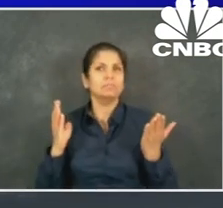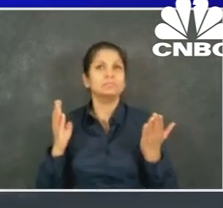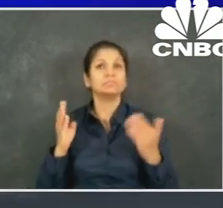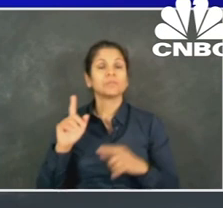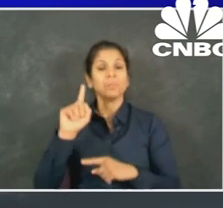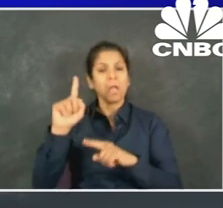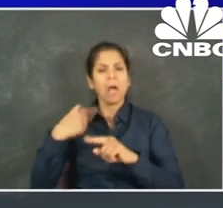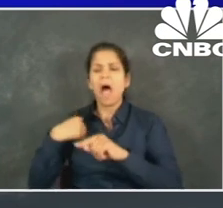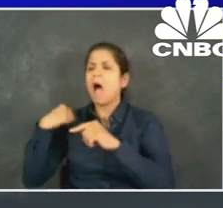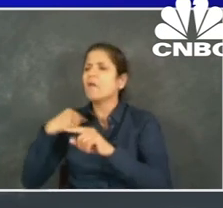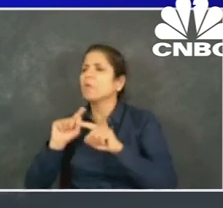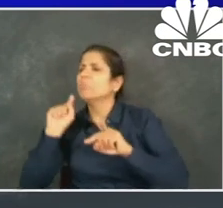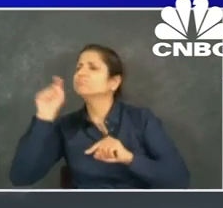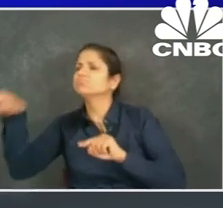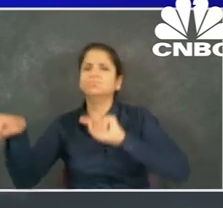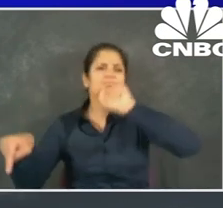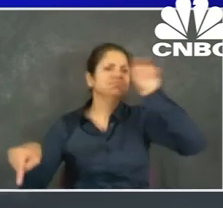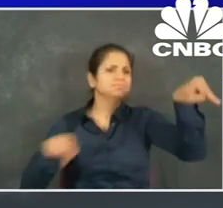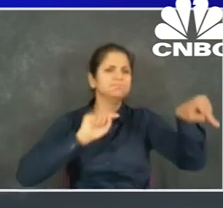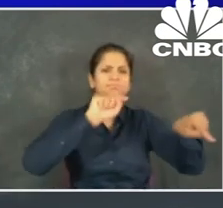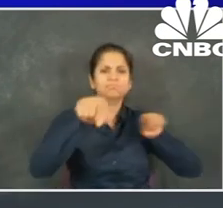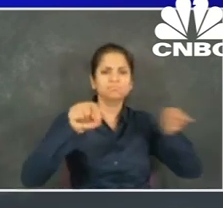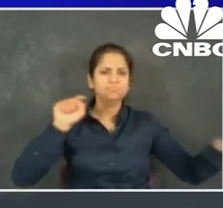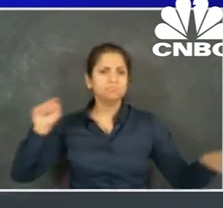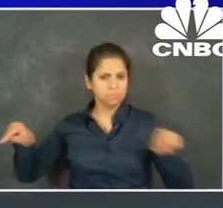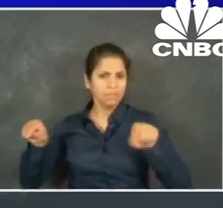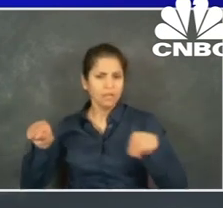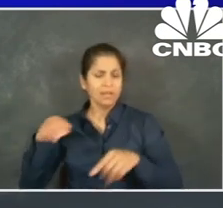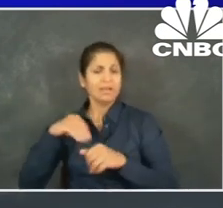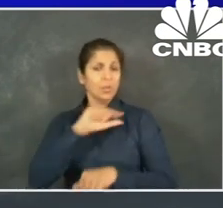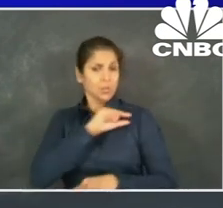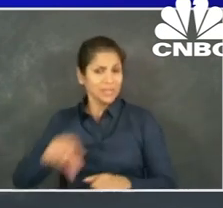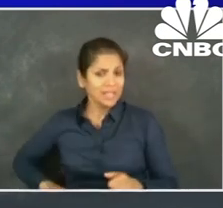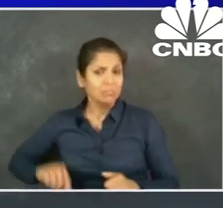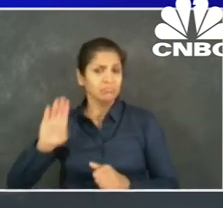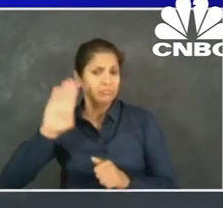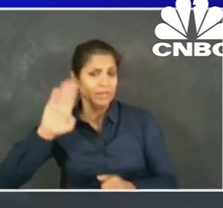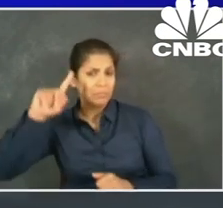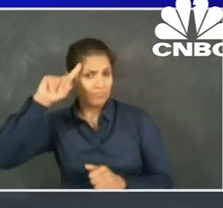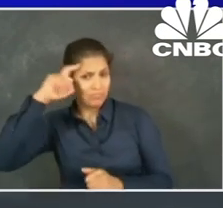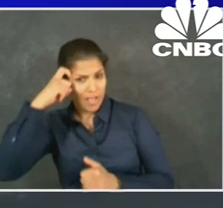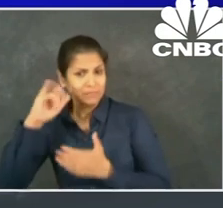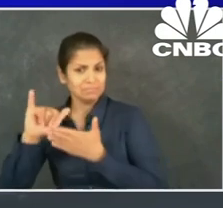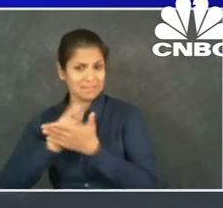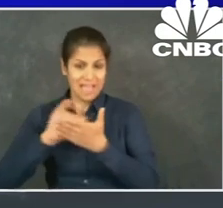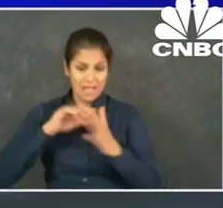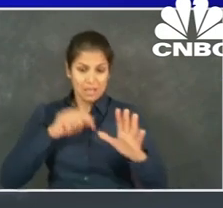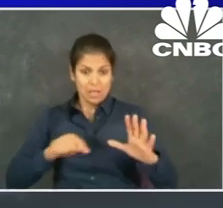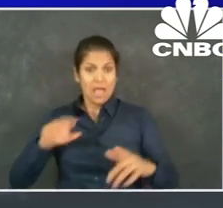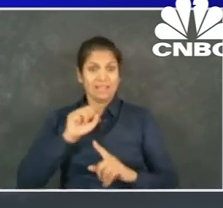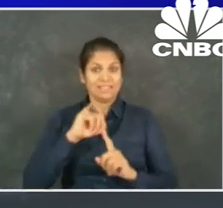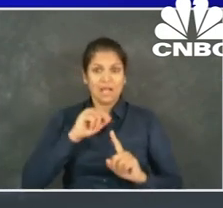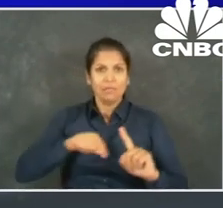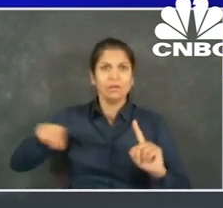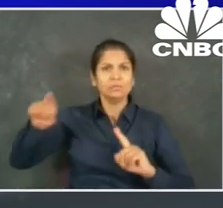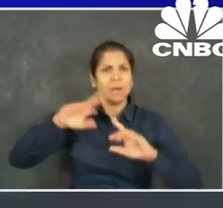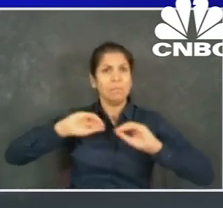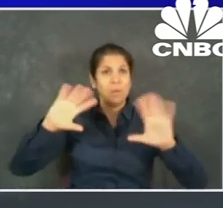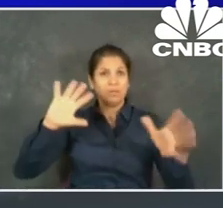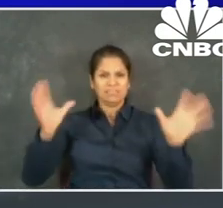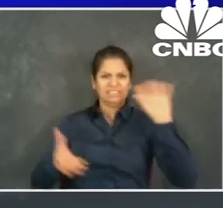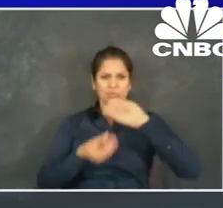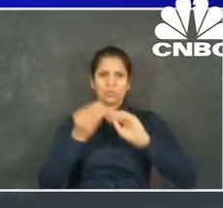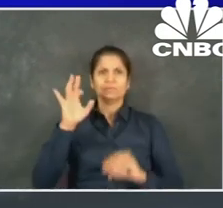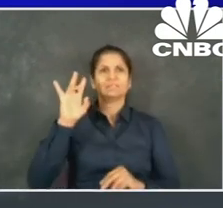Park, and Williams Bridge Oval. That's the beginning, and we're going to build out from there. So this is an initiative